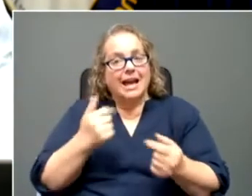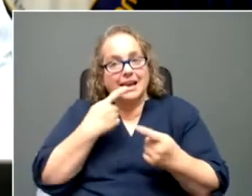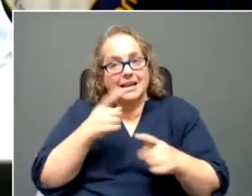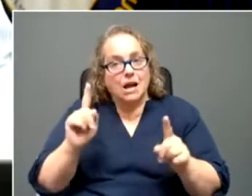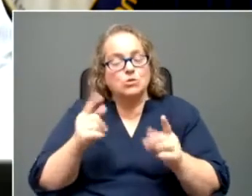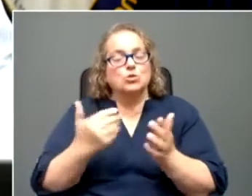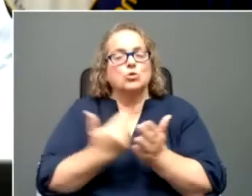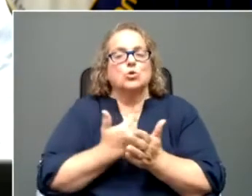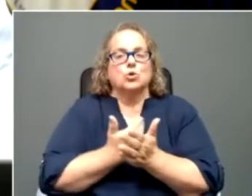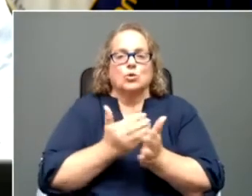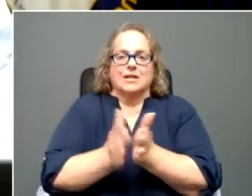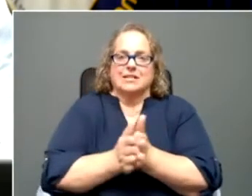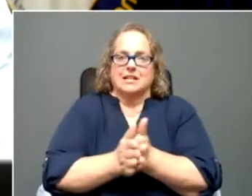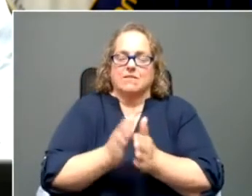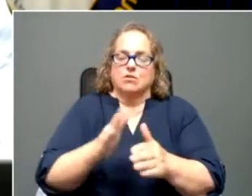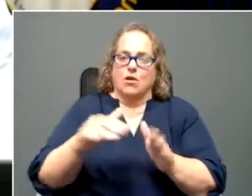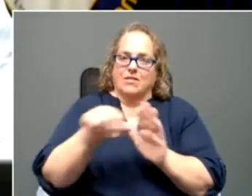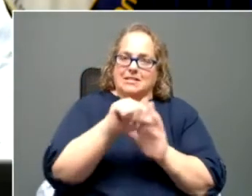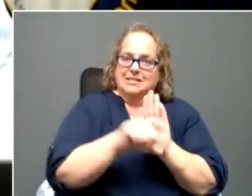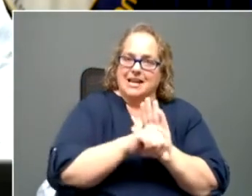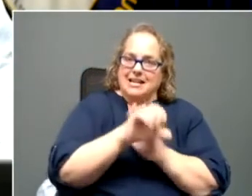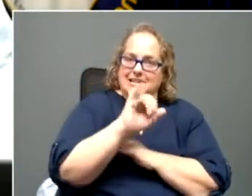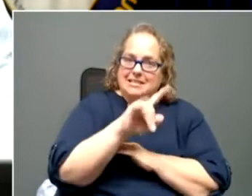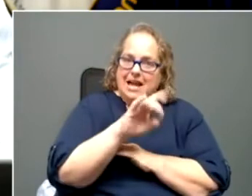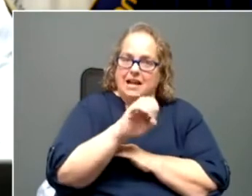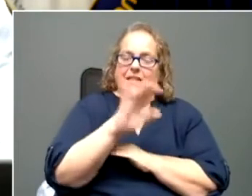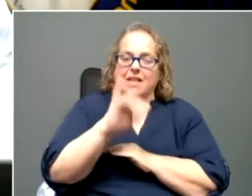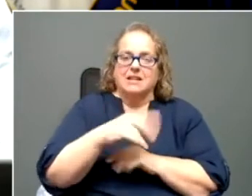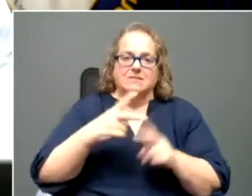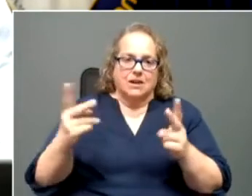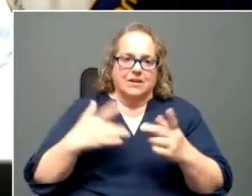incentives on the state side that we think would be pretty exciting.